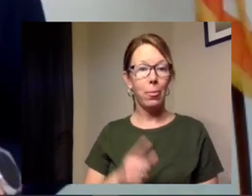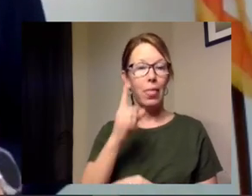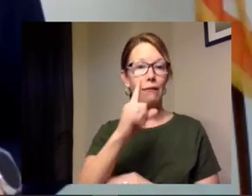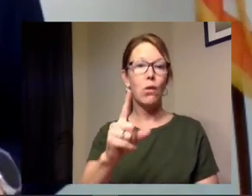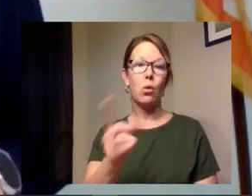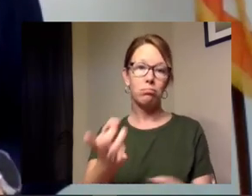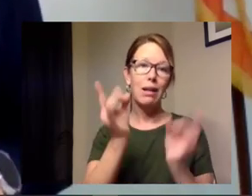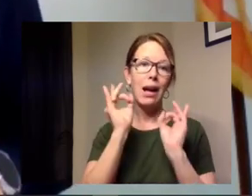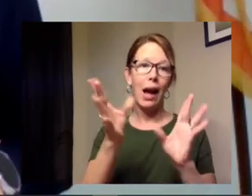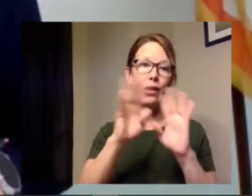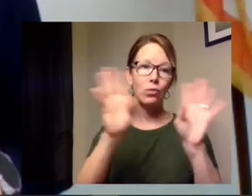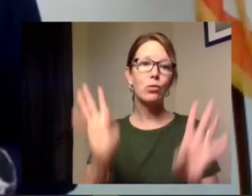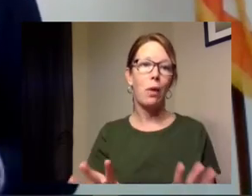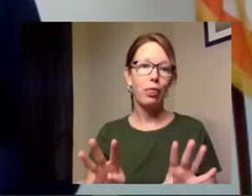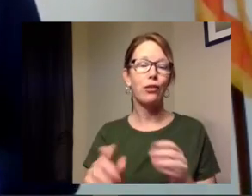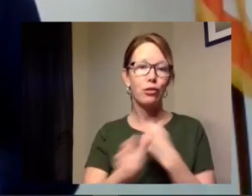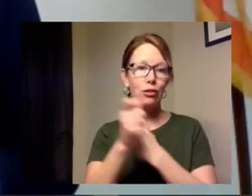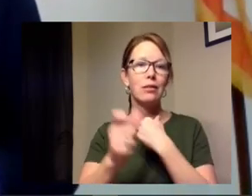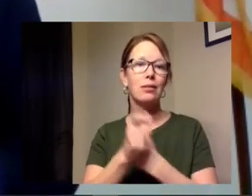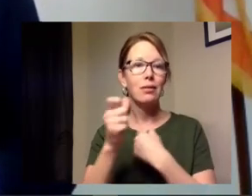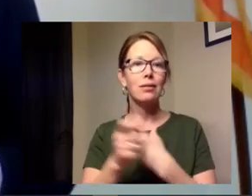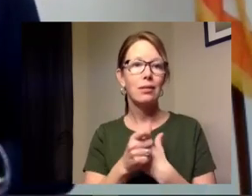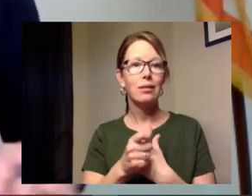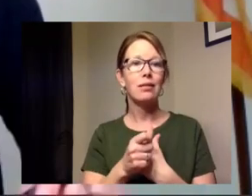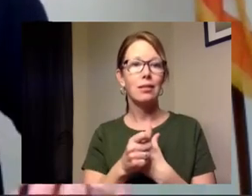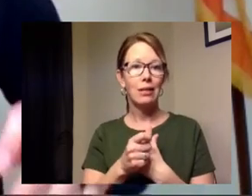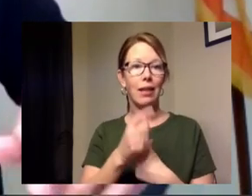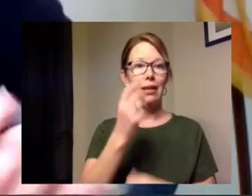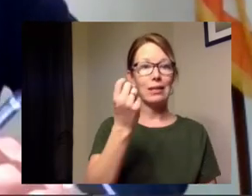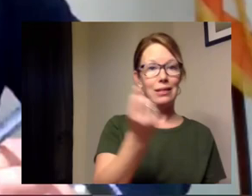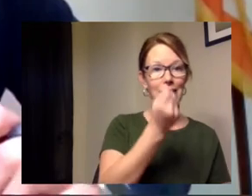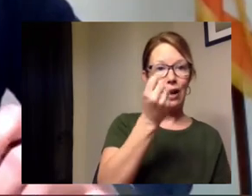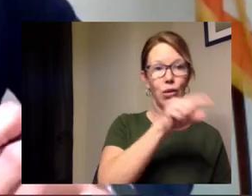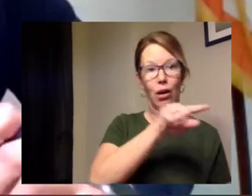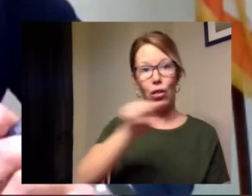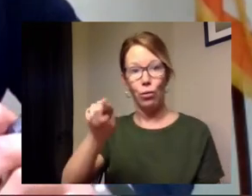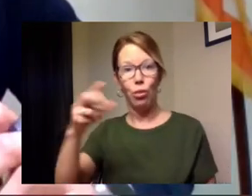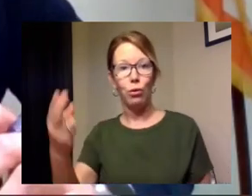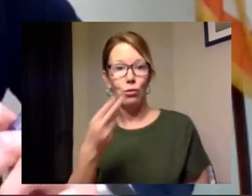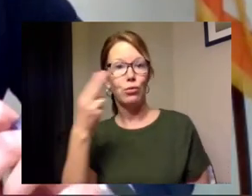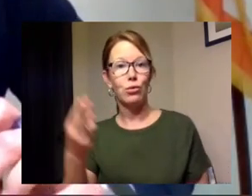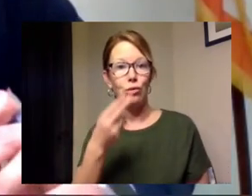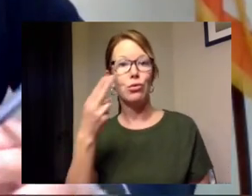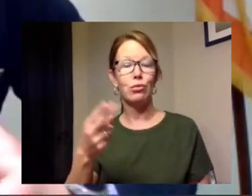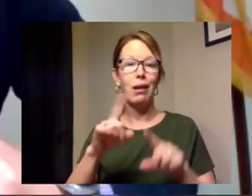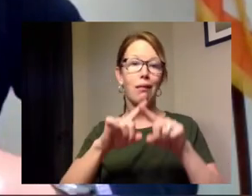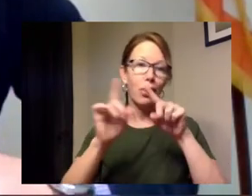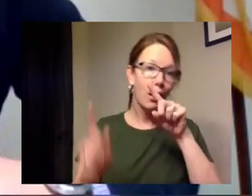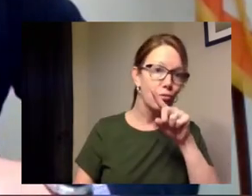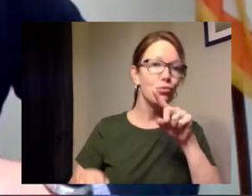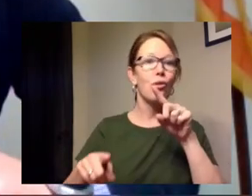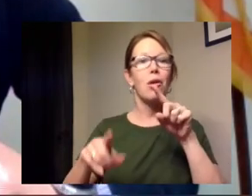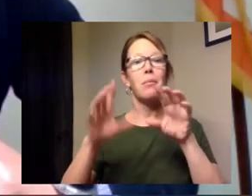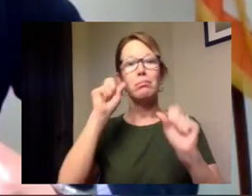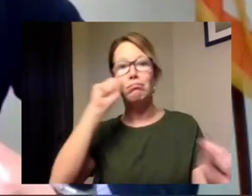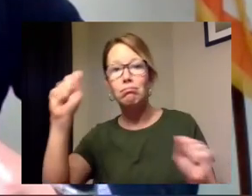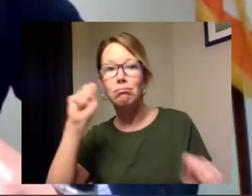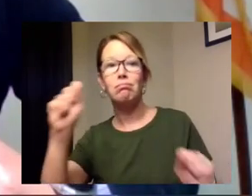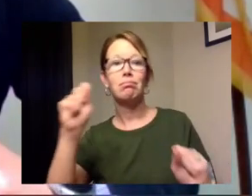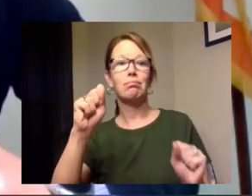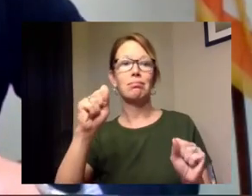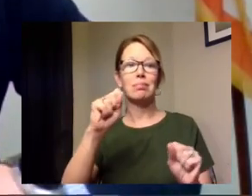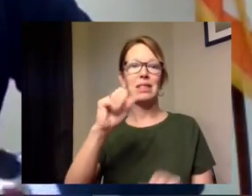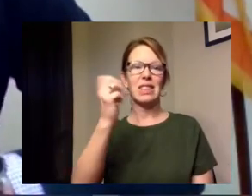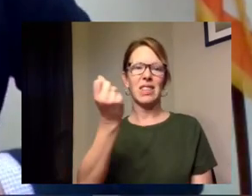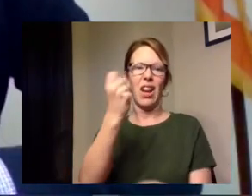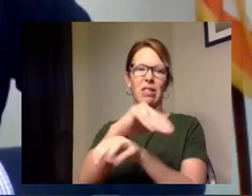day two through day seven that which is saturday through thursday we expect thunderstorms specifically saturday night